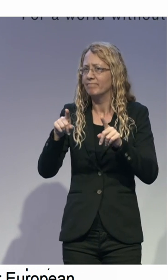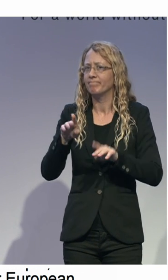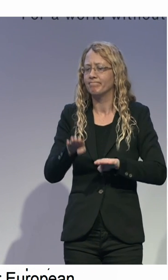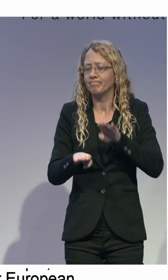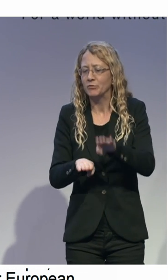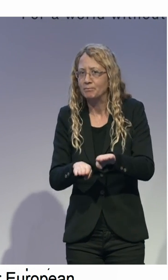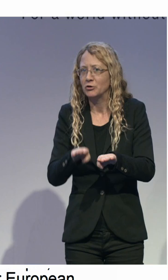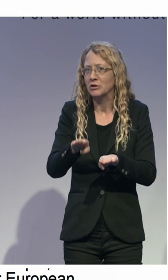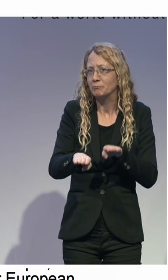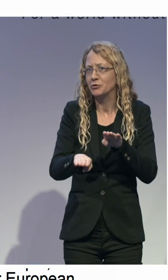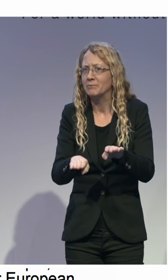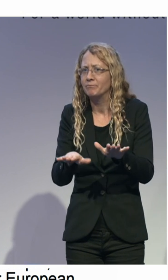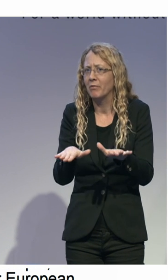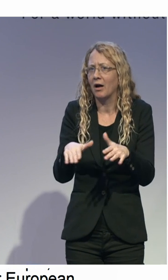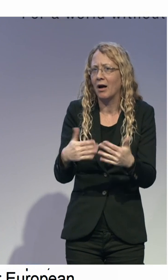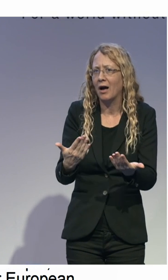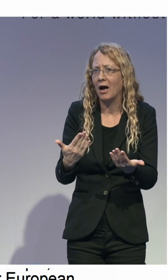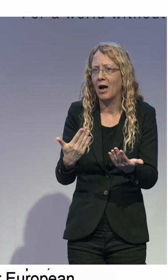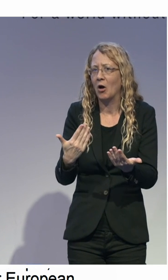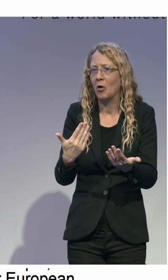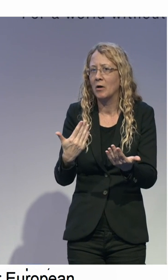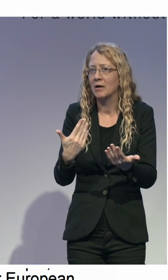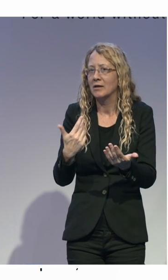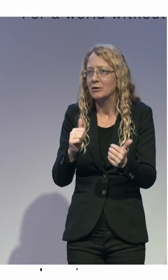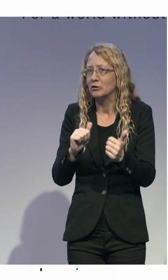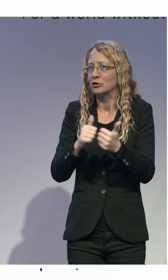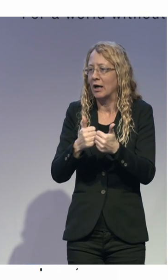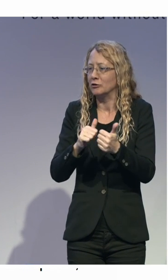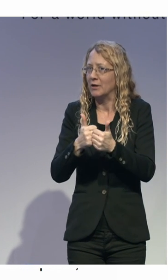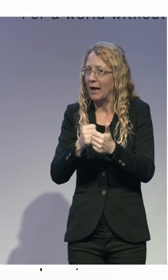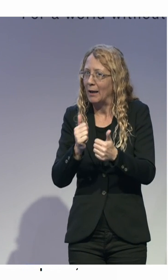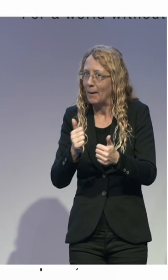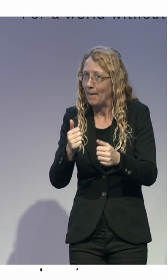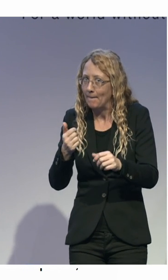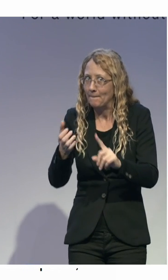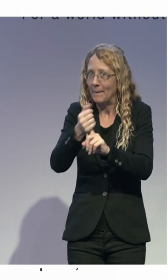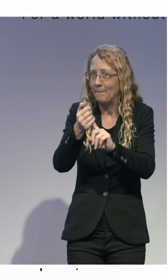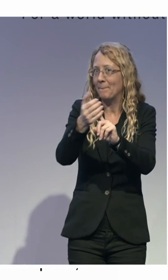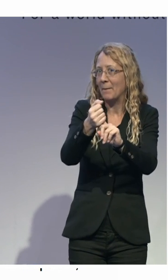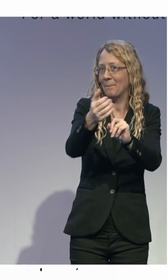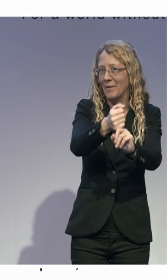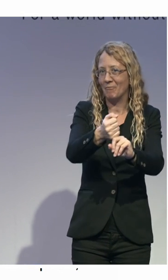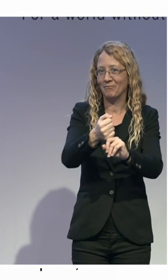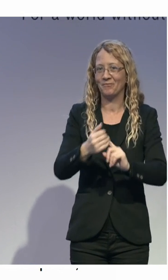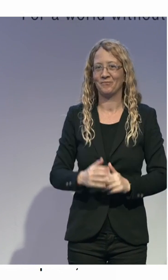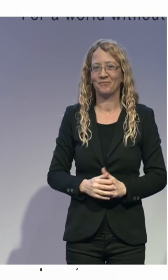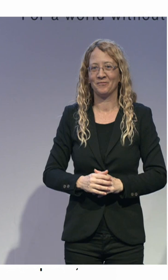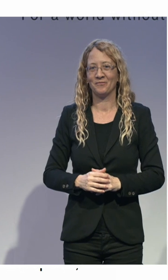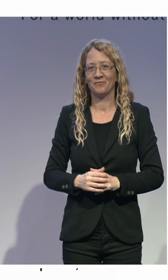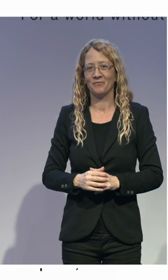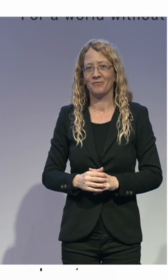challenges that we just observed is to use standardization.